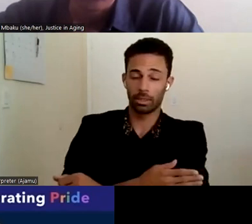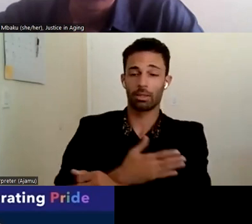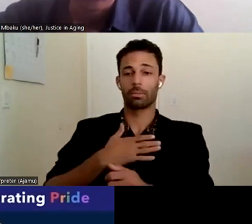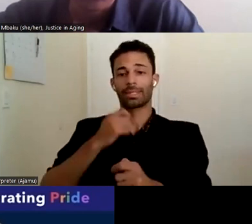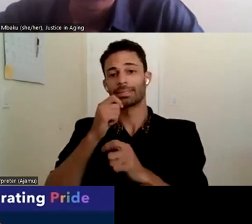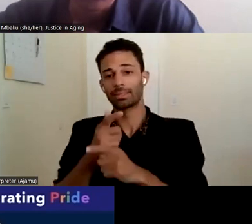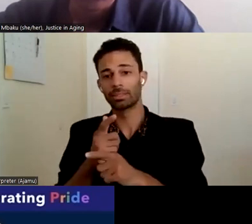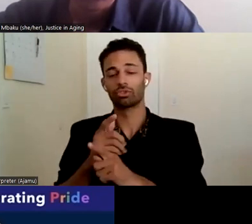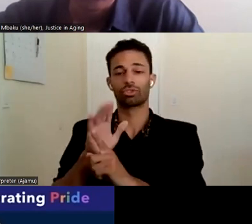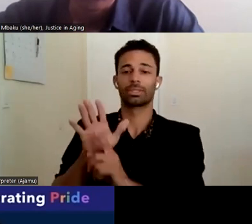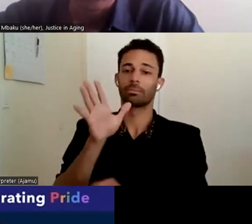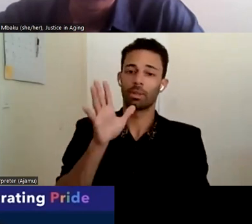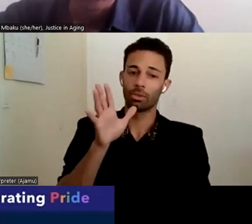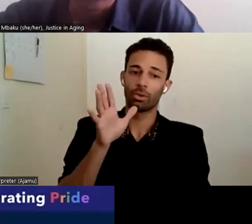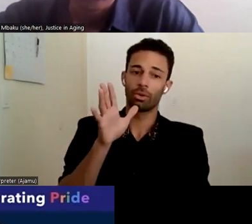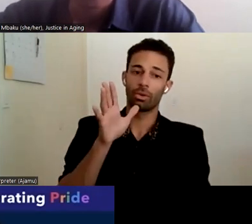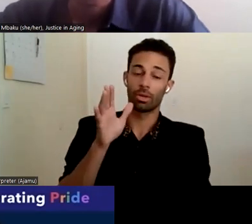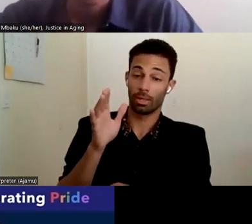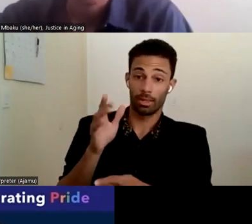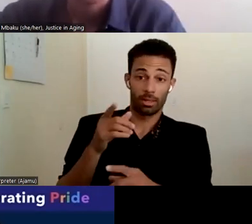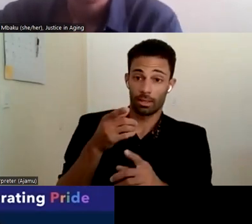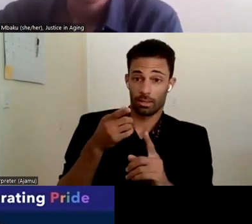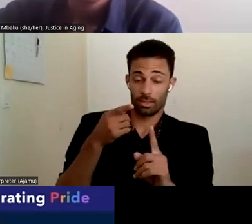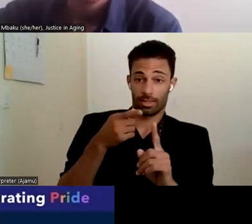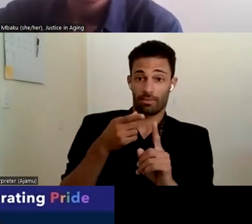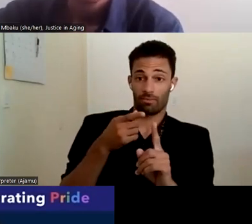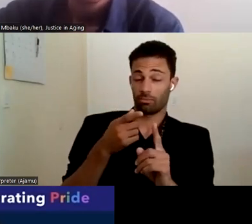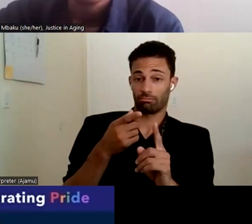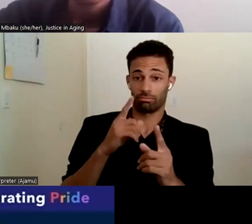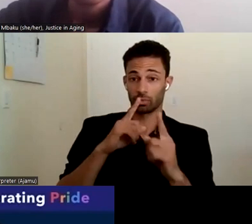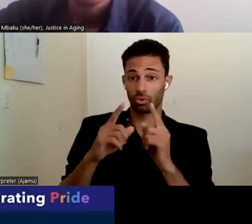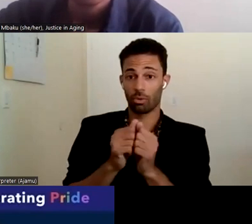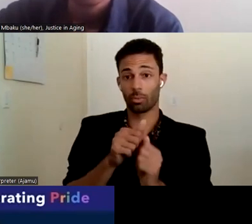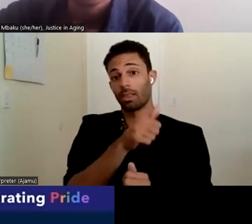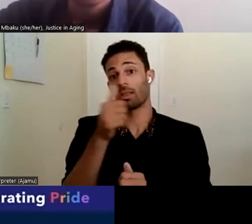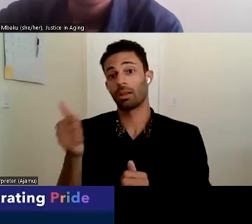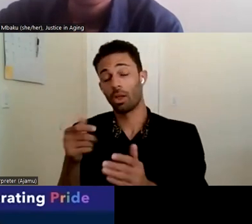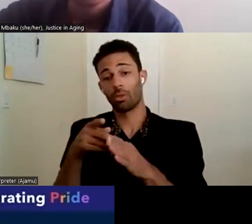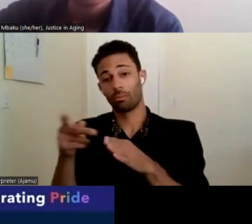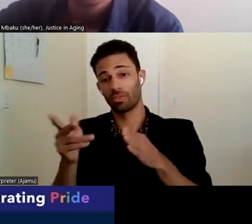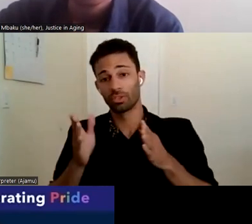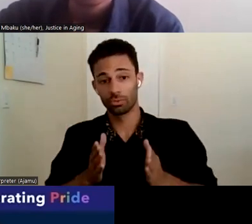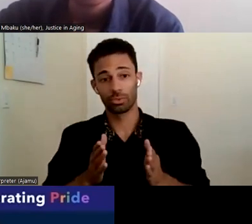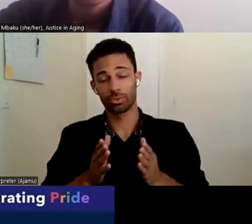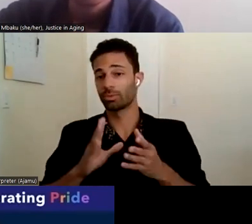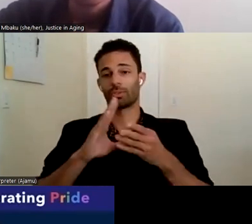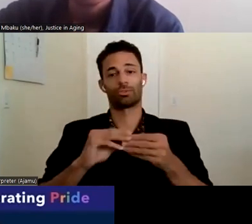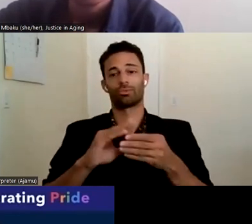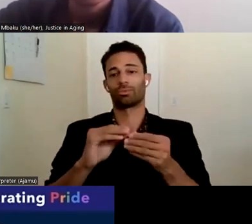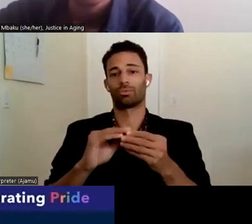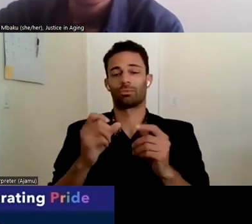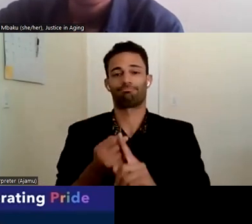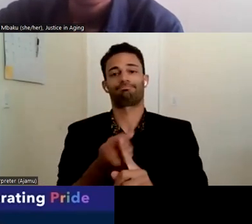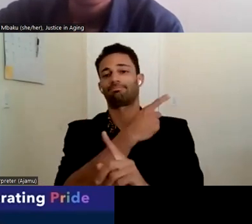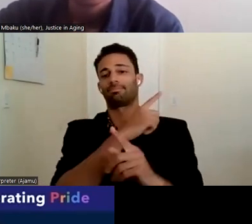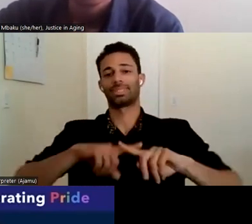his mother, if you would have just talked to another professional person, the storyline would be very, very